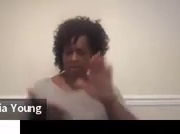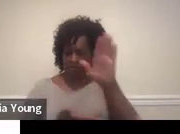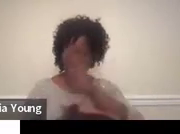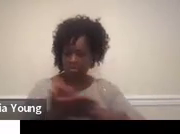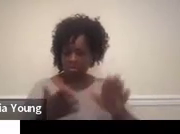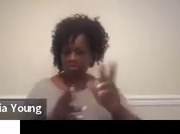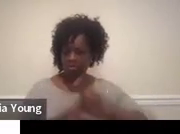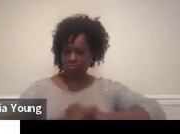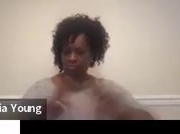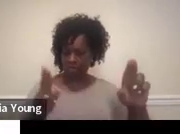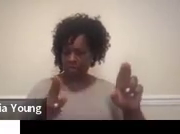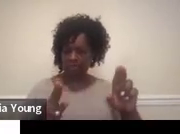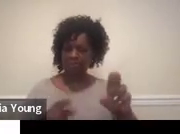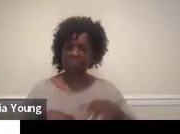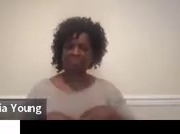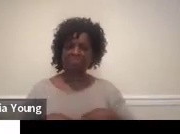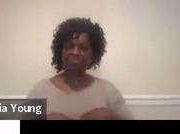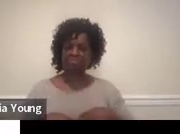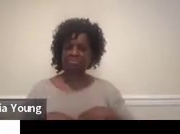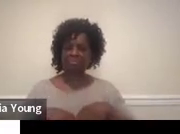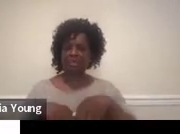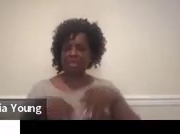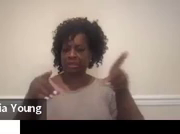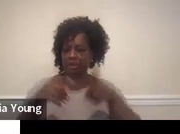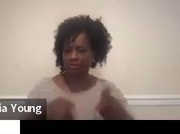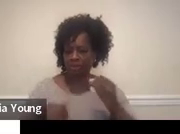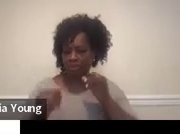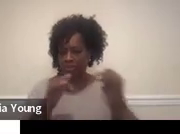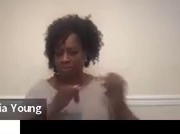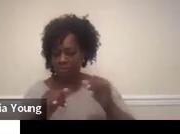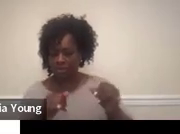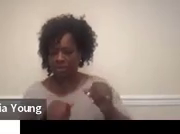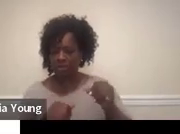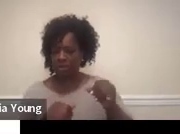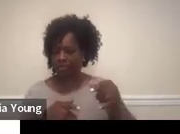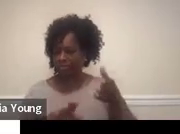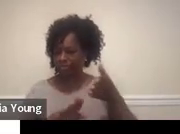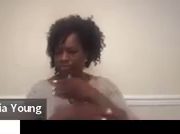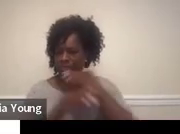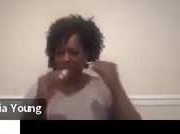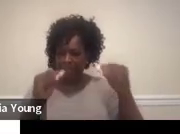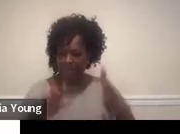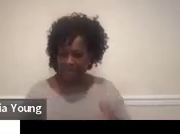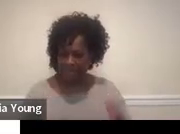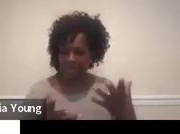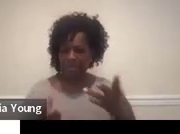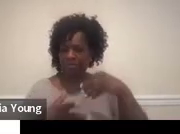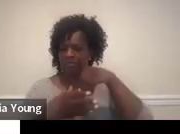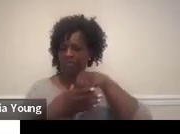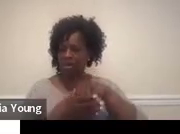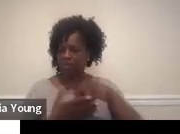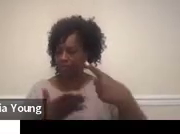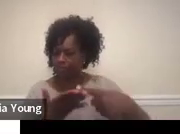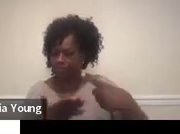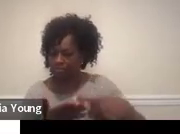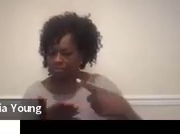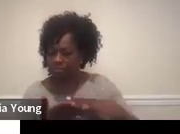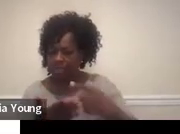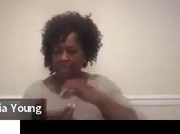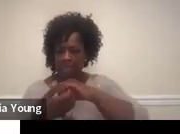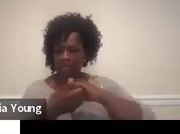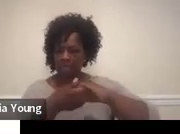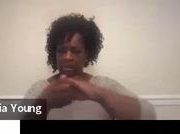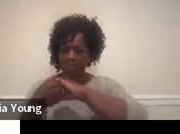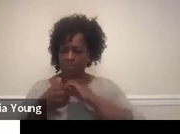direct instruction, pre-teaching, and rehearsal, Dan will participate in conversation and collaborate with